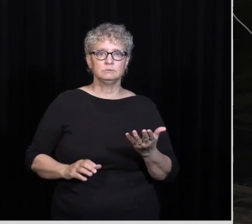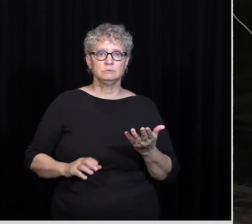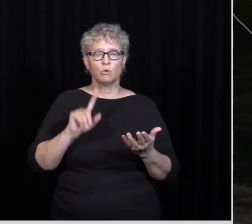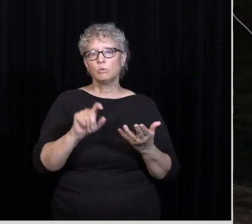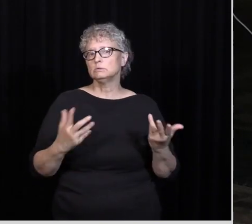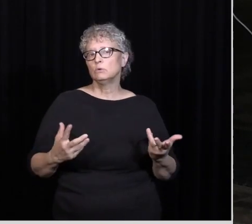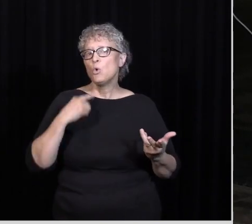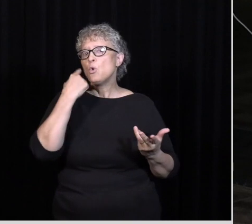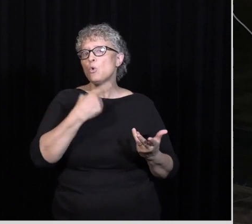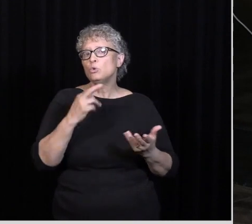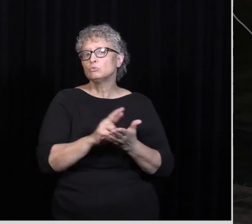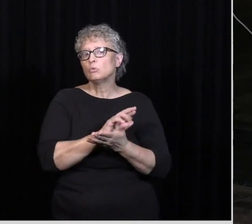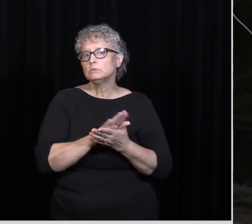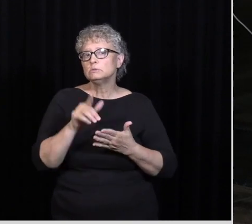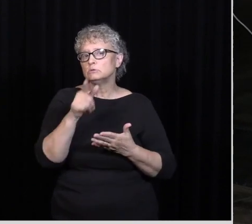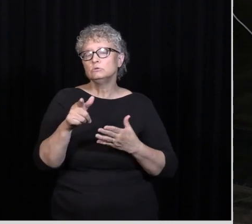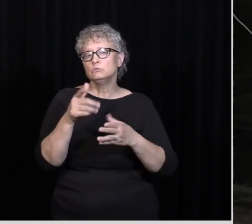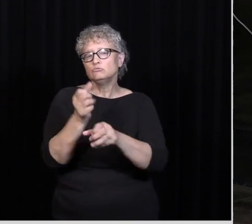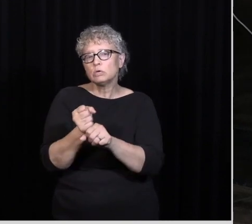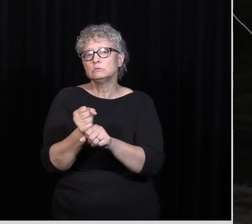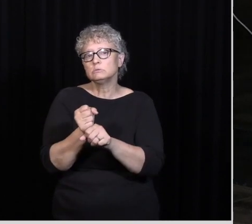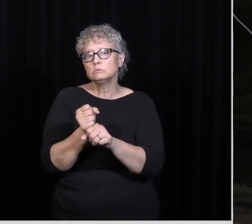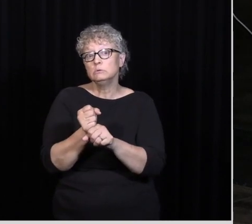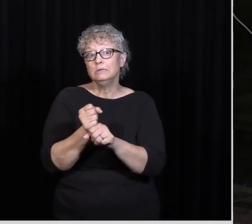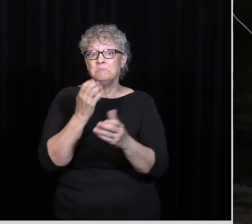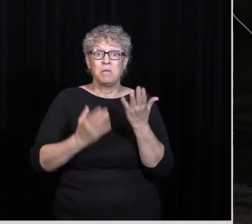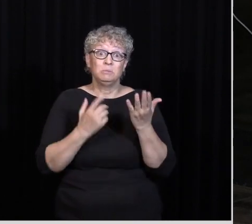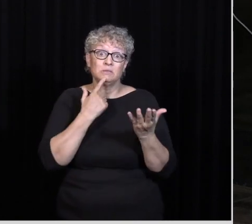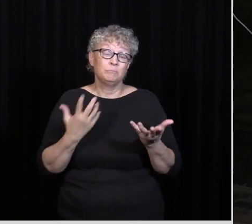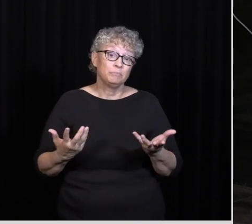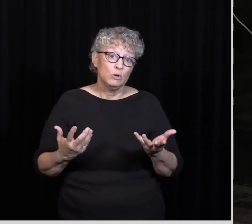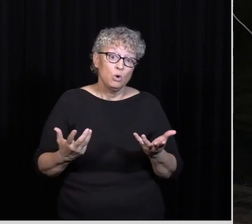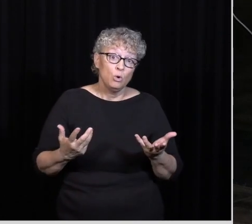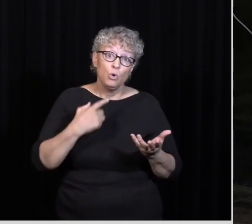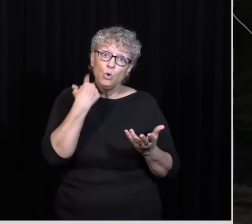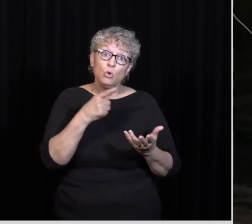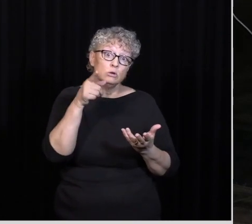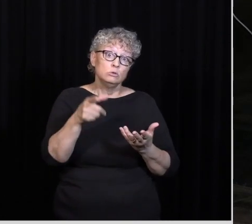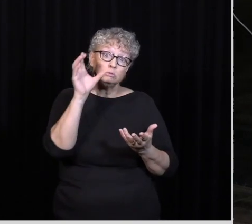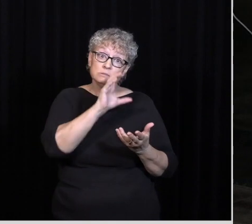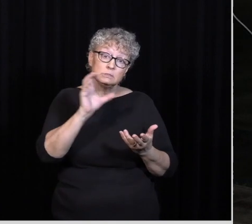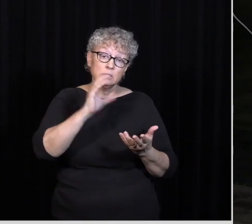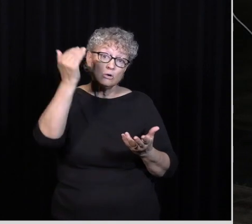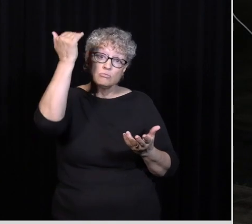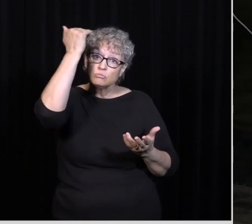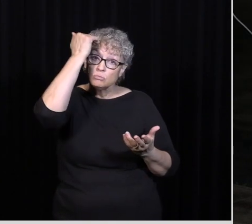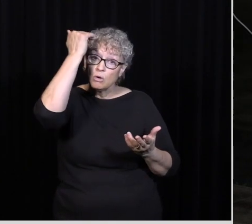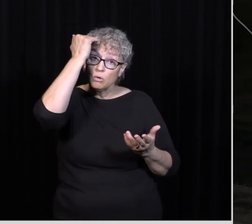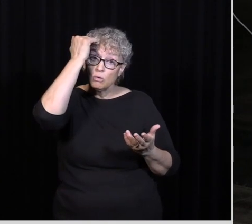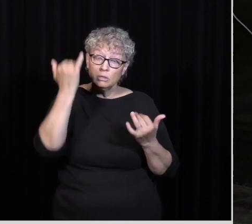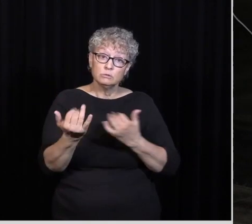Righteousness Are You Relying On This Morning Maybe More Pointed We Could Say This Who Are You Seeking To Know This Morning